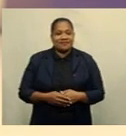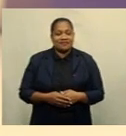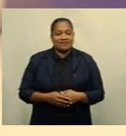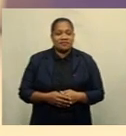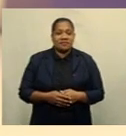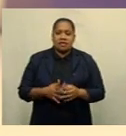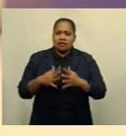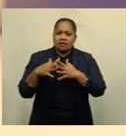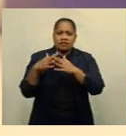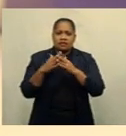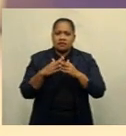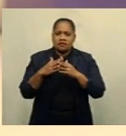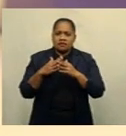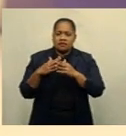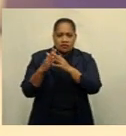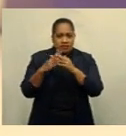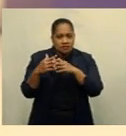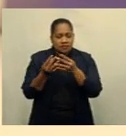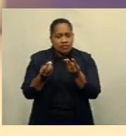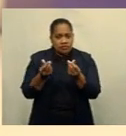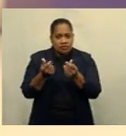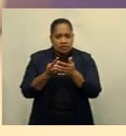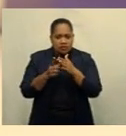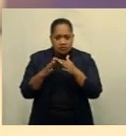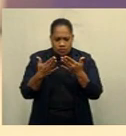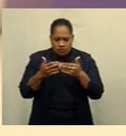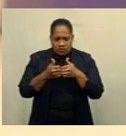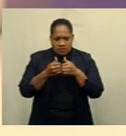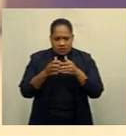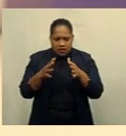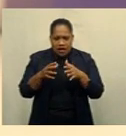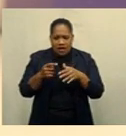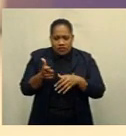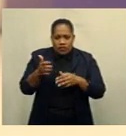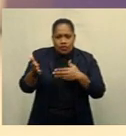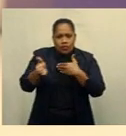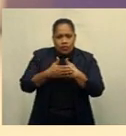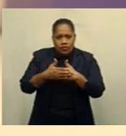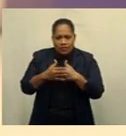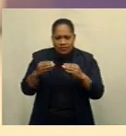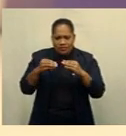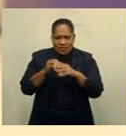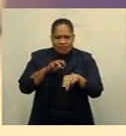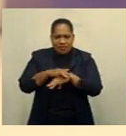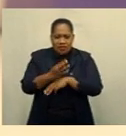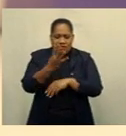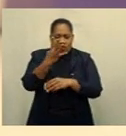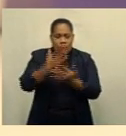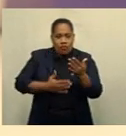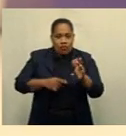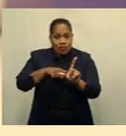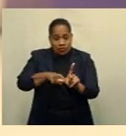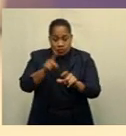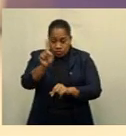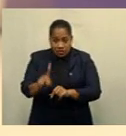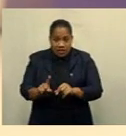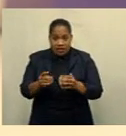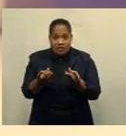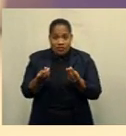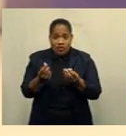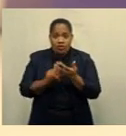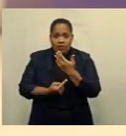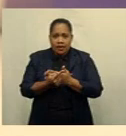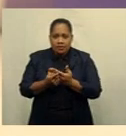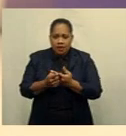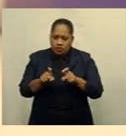dollar has started the month on a solid footing after closing its best month in four and a half years. Today, the dollar is resting at